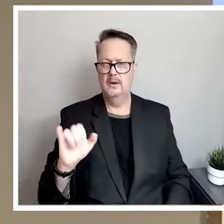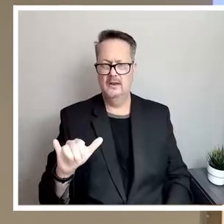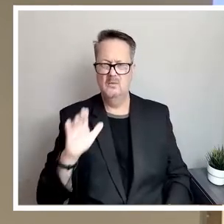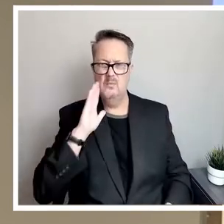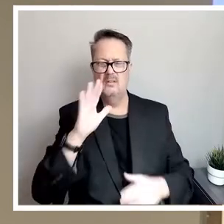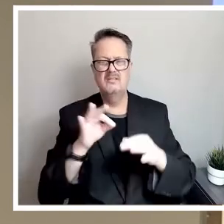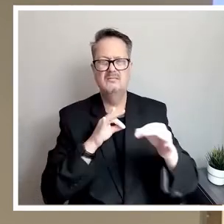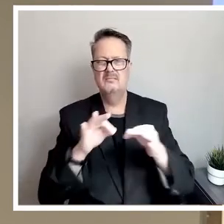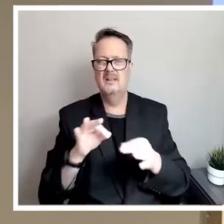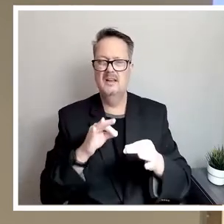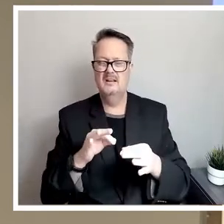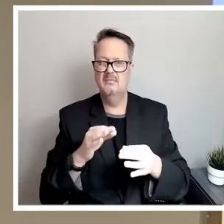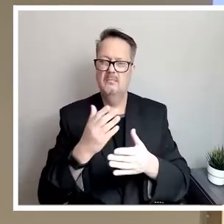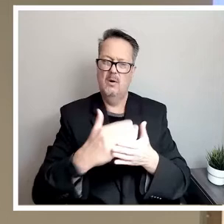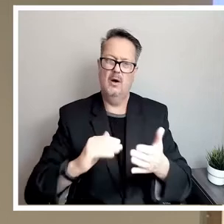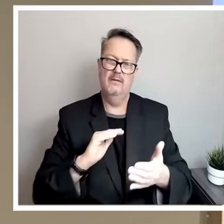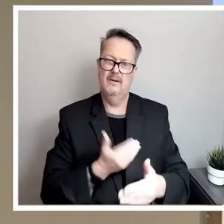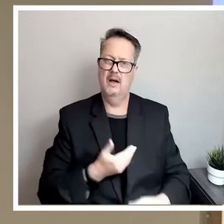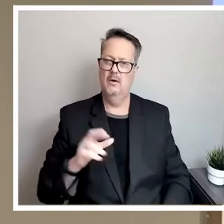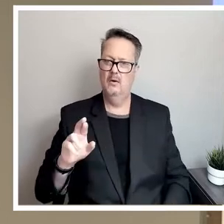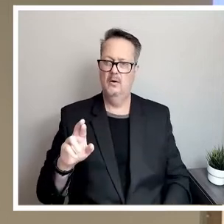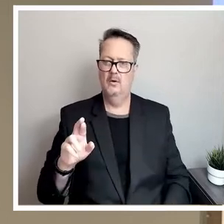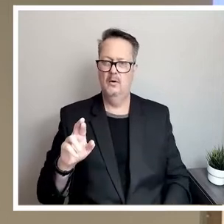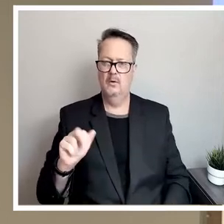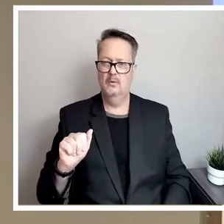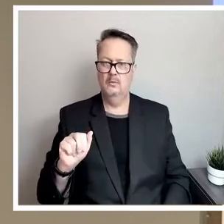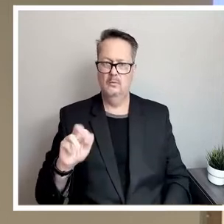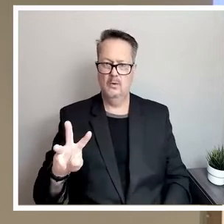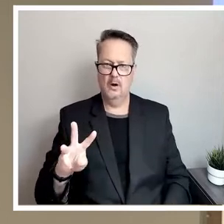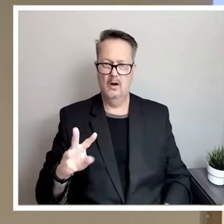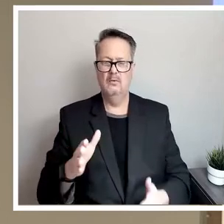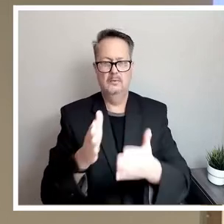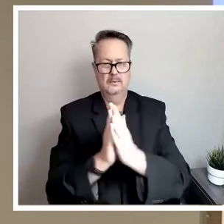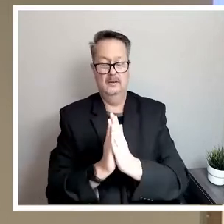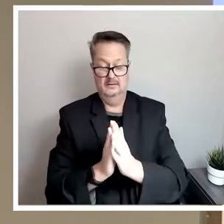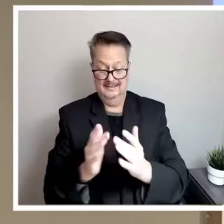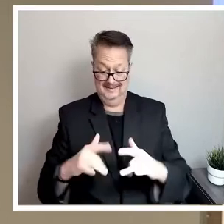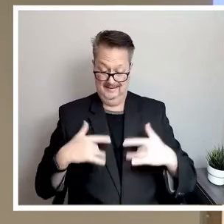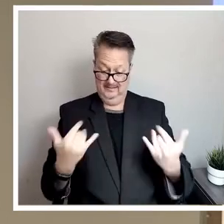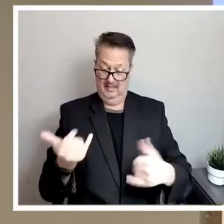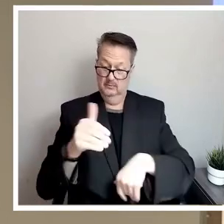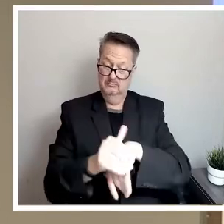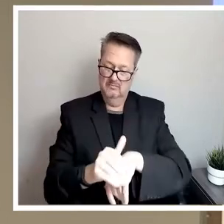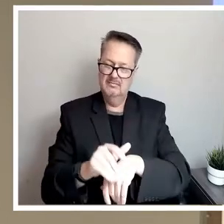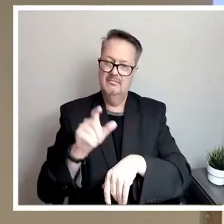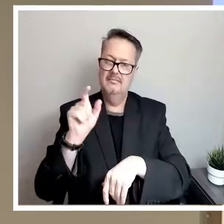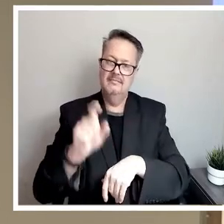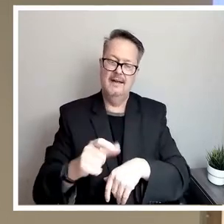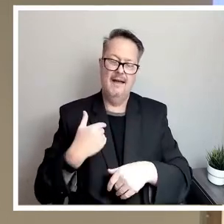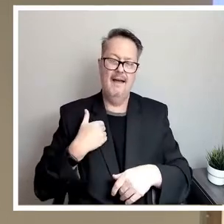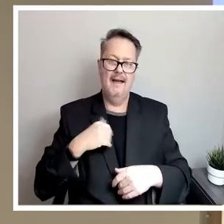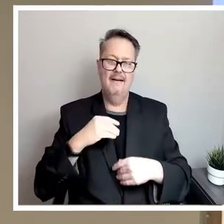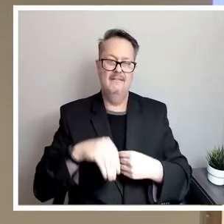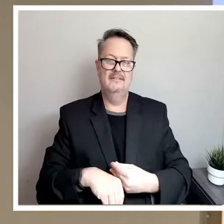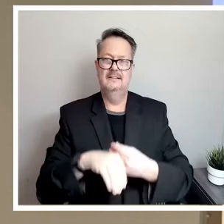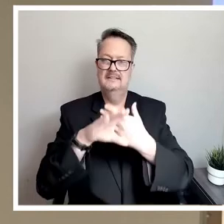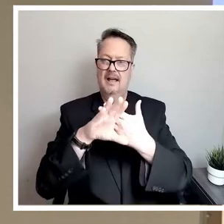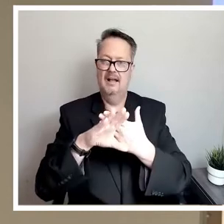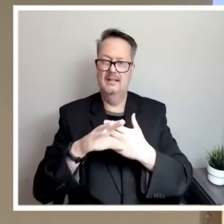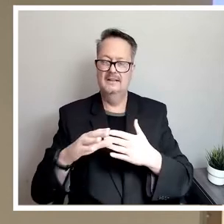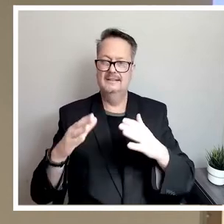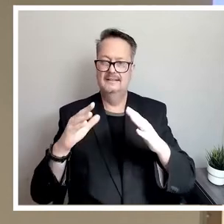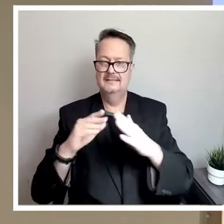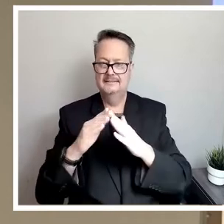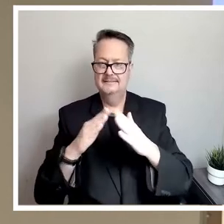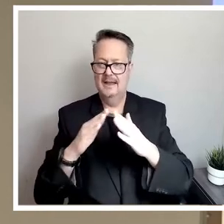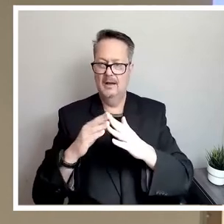request. You know, tonight, events like tonight, we're also having a teletown hall. Tomorrow evening, we've had a